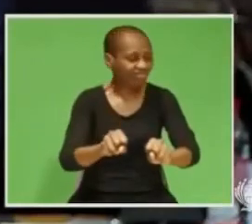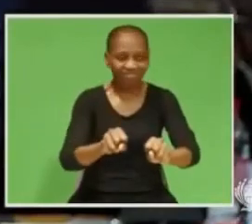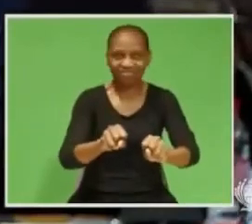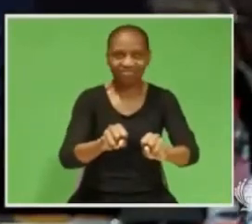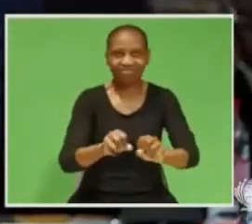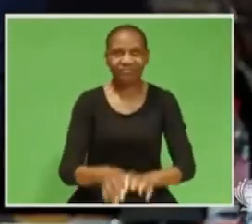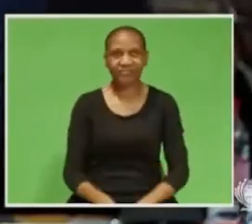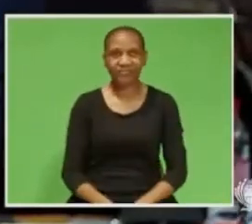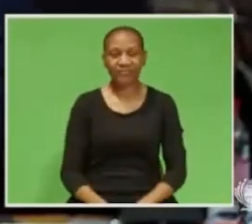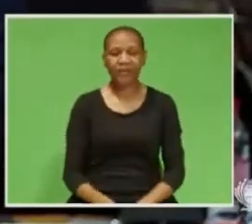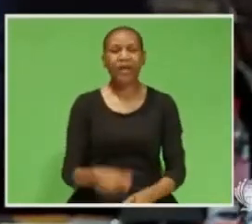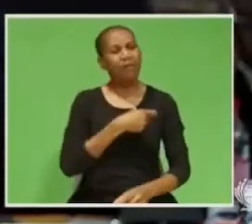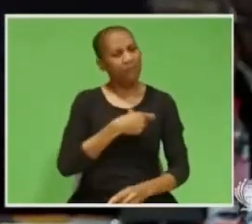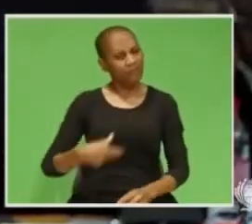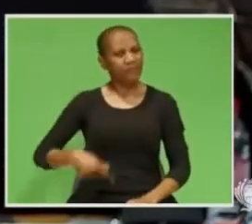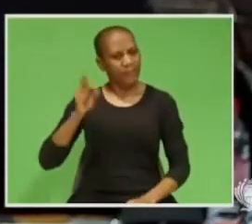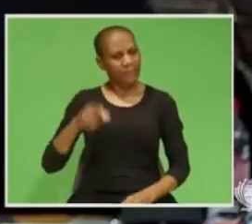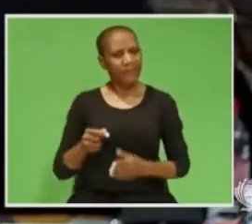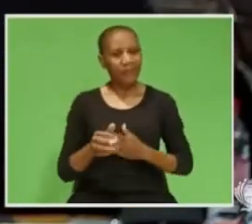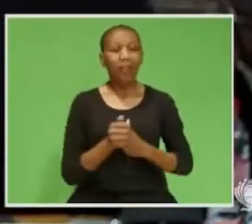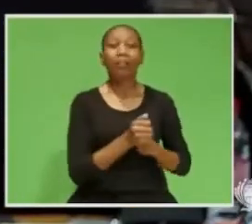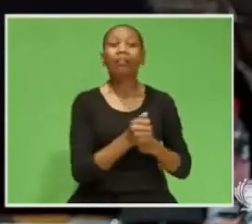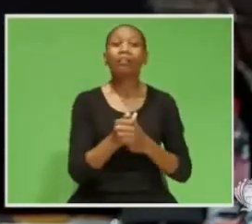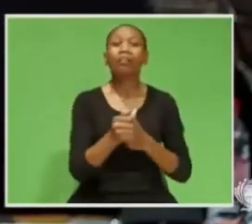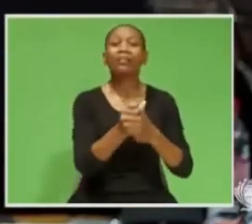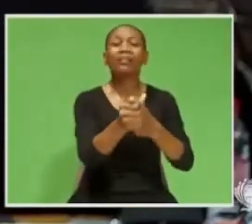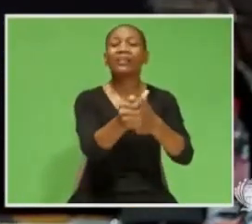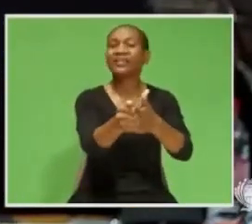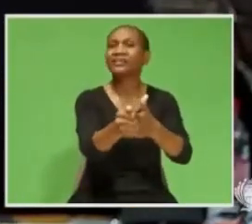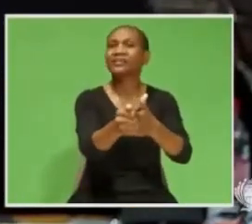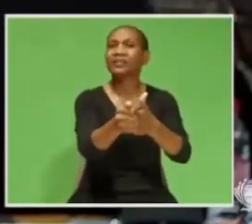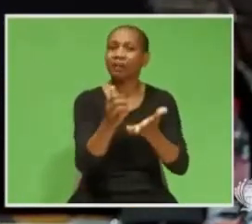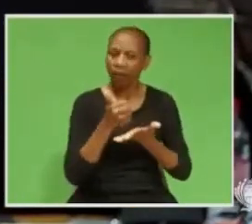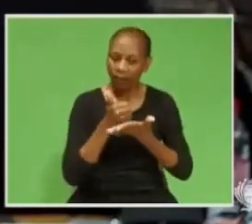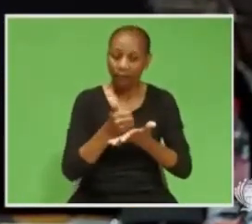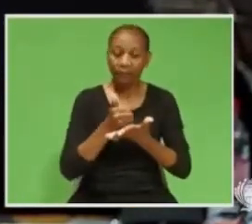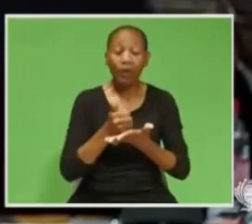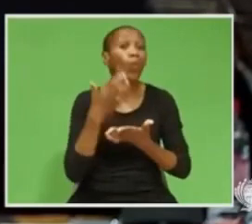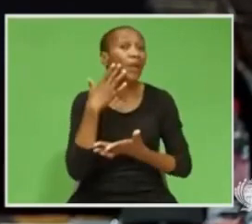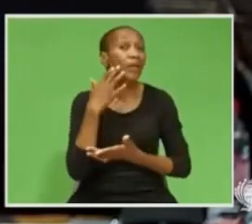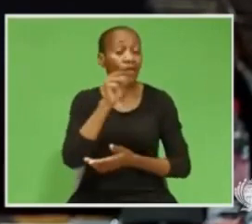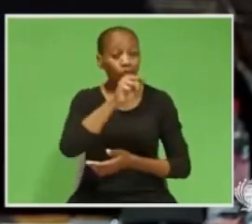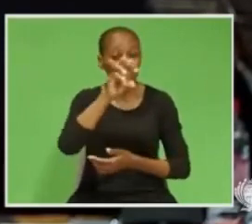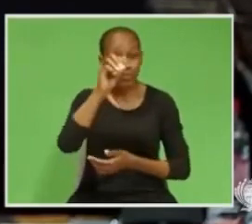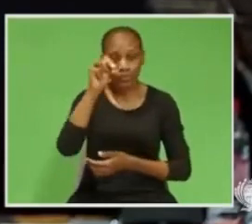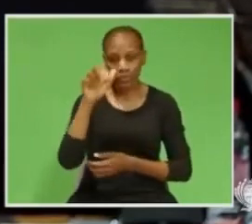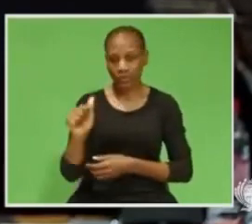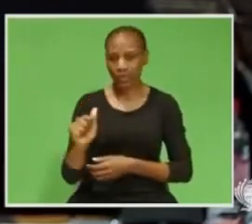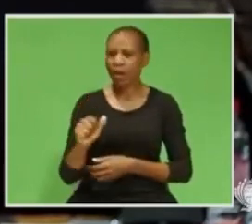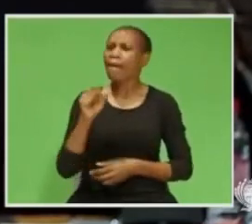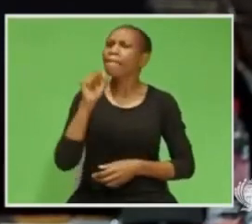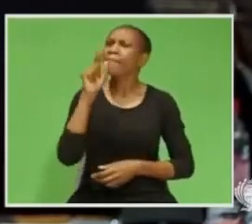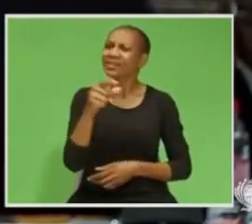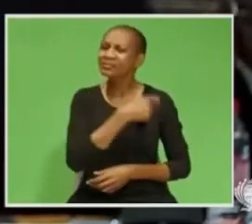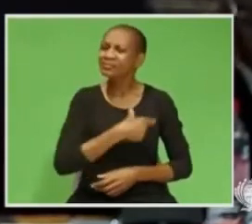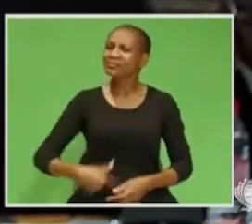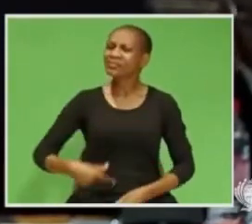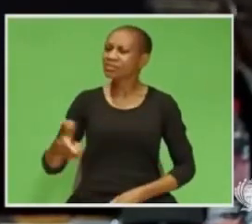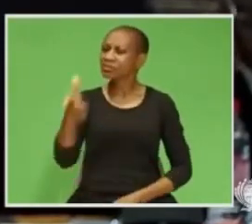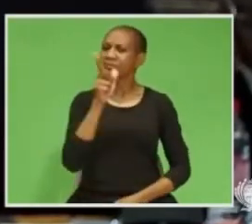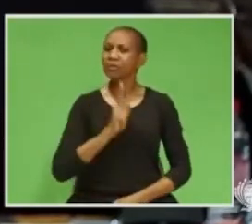Instead of leading us across the Rubicon at the Sonar of this year, Mr. Ramaphosa told us to turn around,